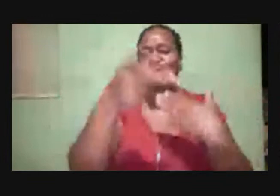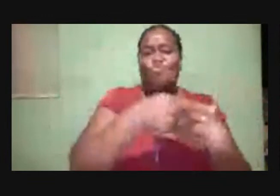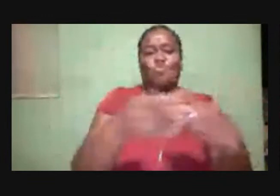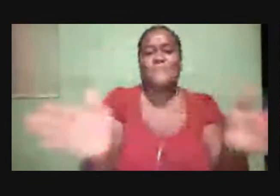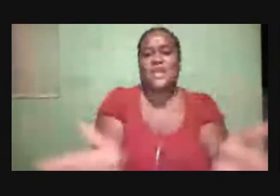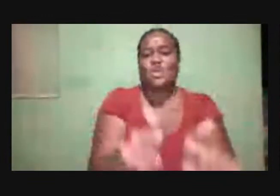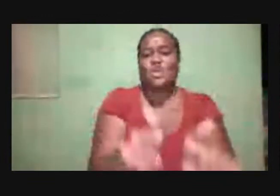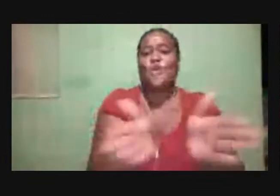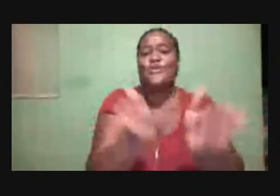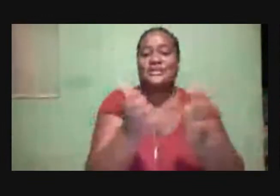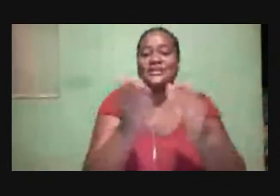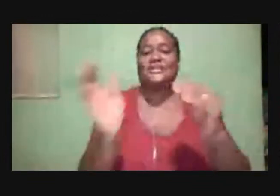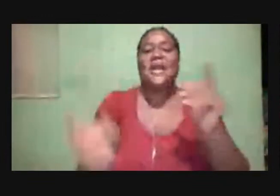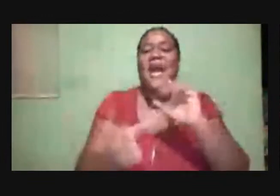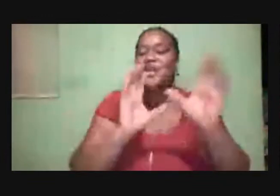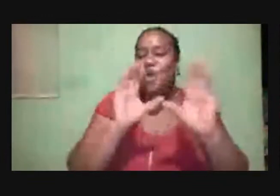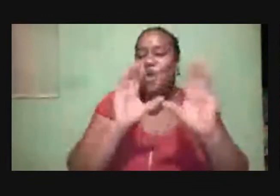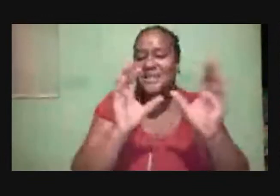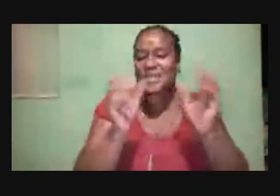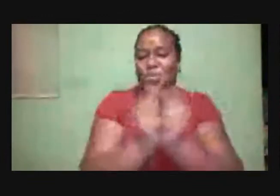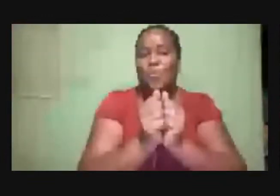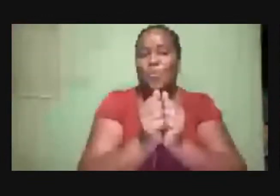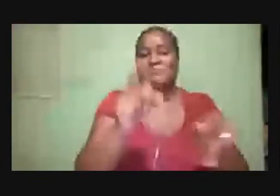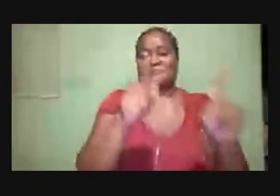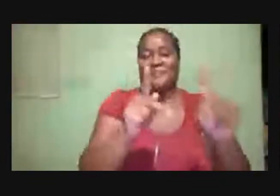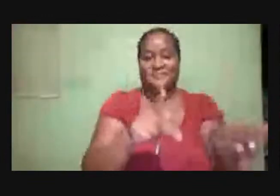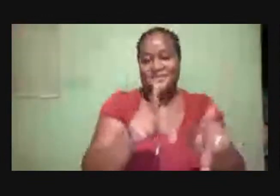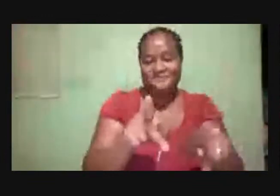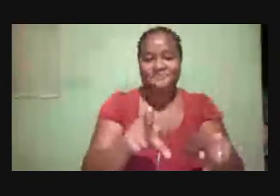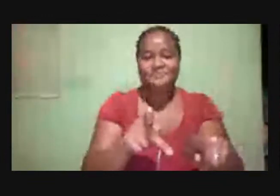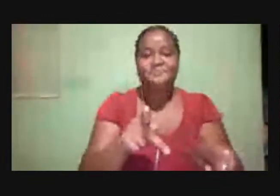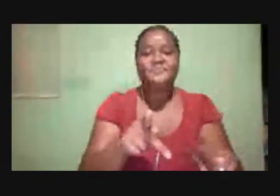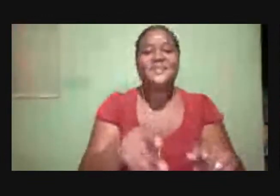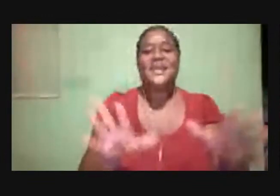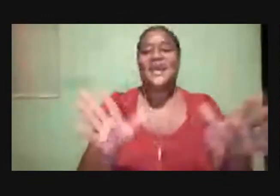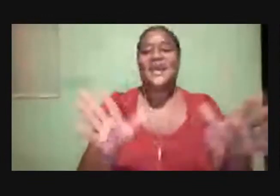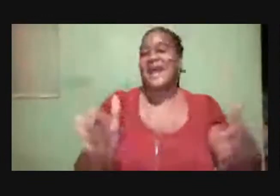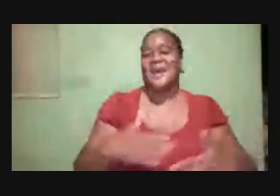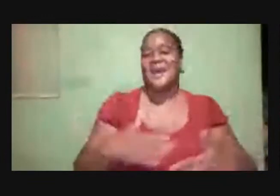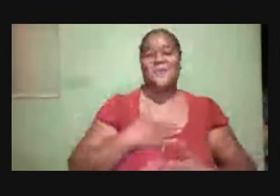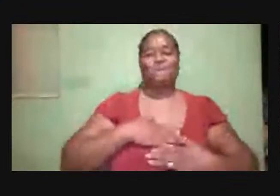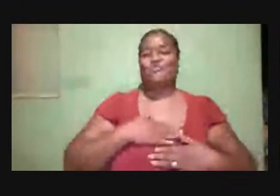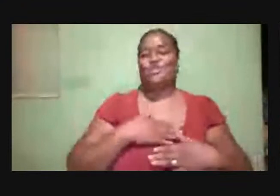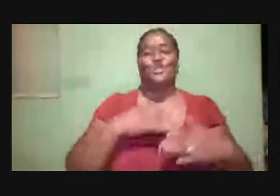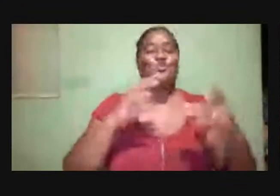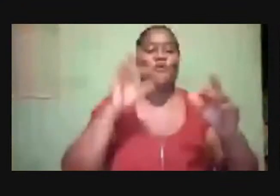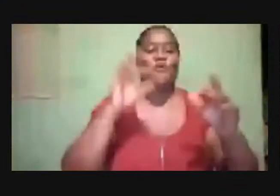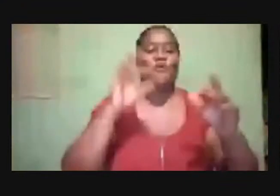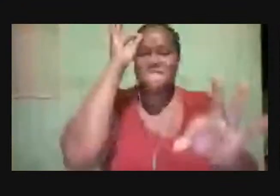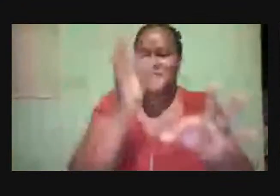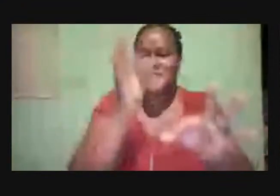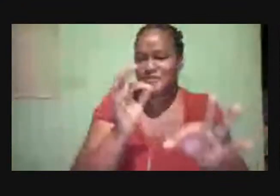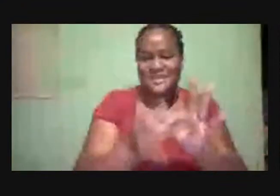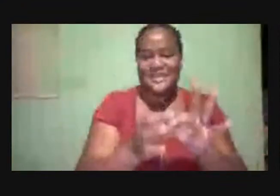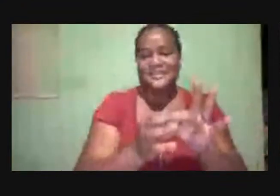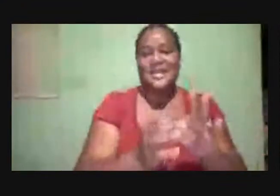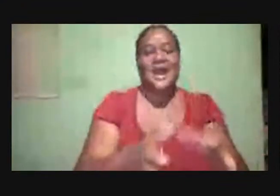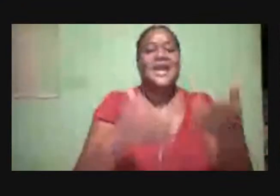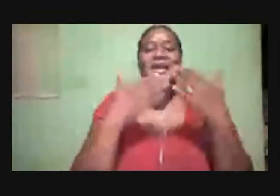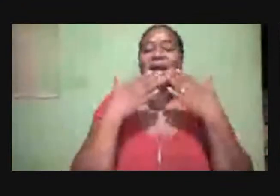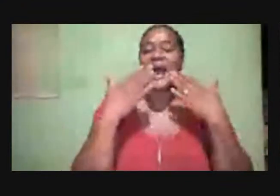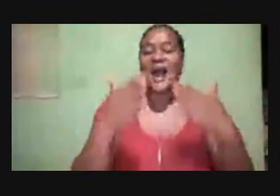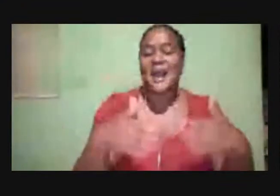Engaging the congregation And I appreciate your faithfulness I appreciate Just your